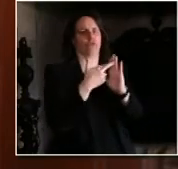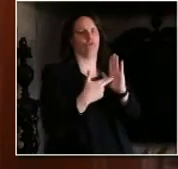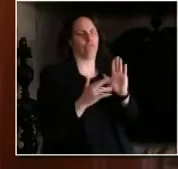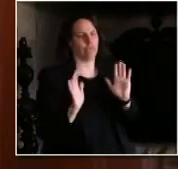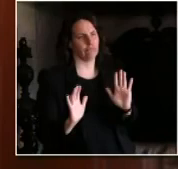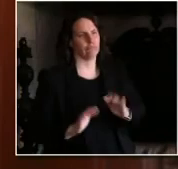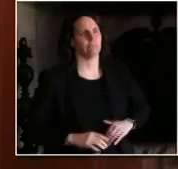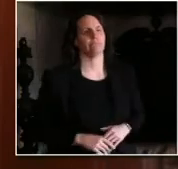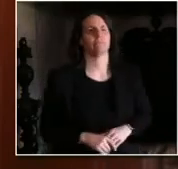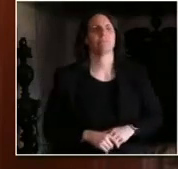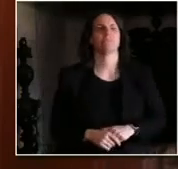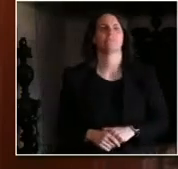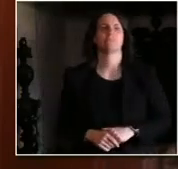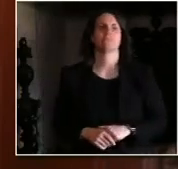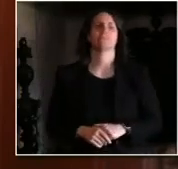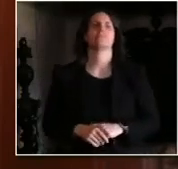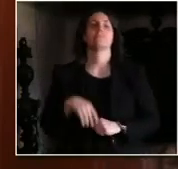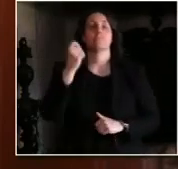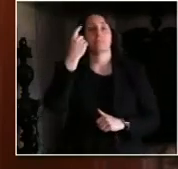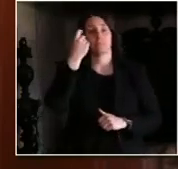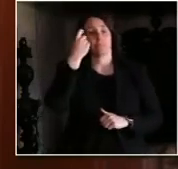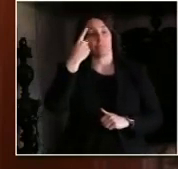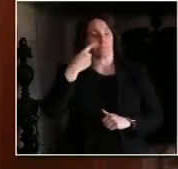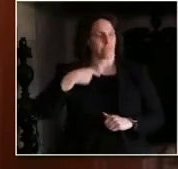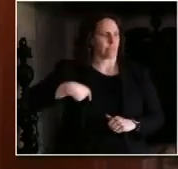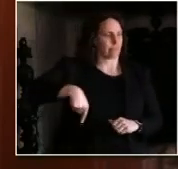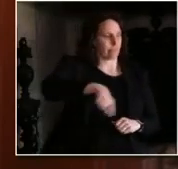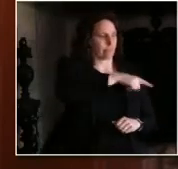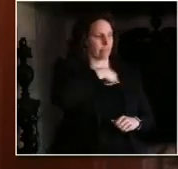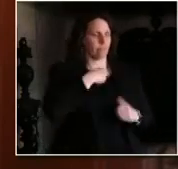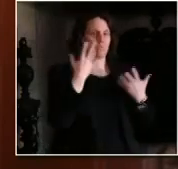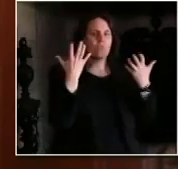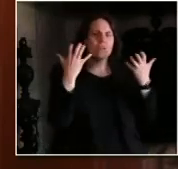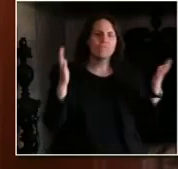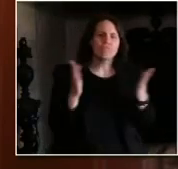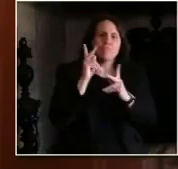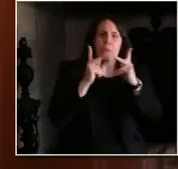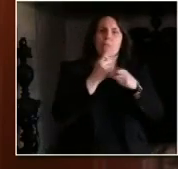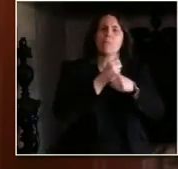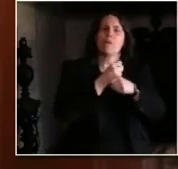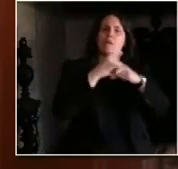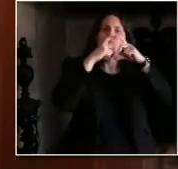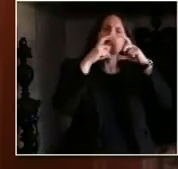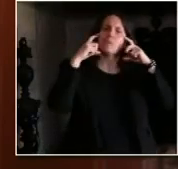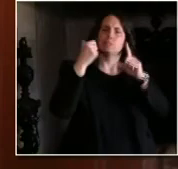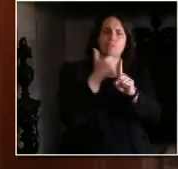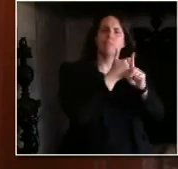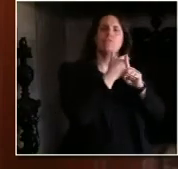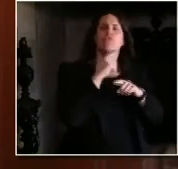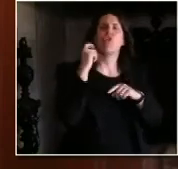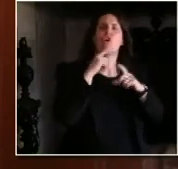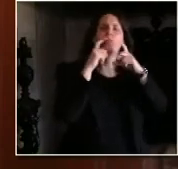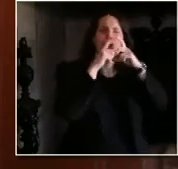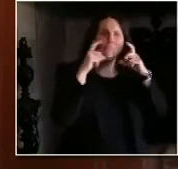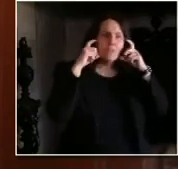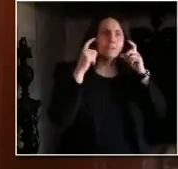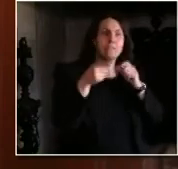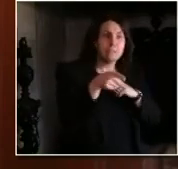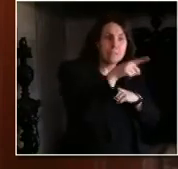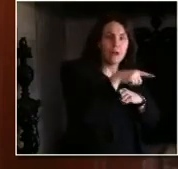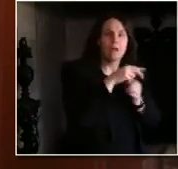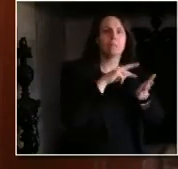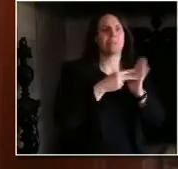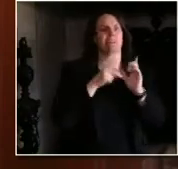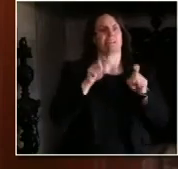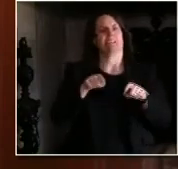the latest novel or children's books from their local library through curbside pickup. And with the weather hopefully starting to